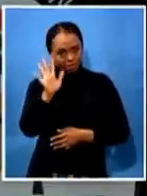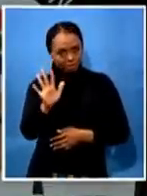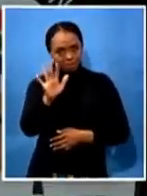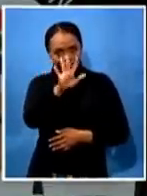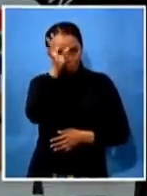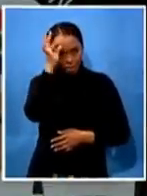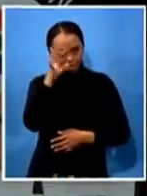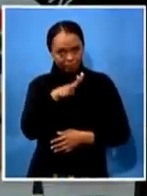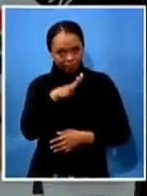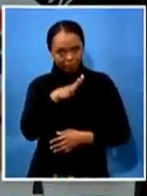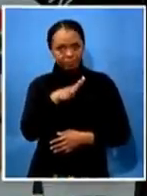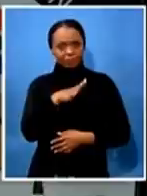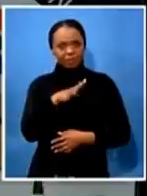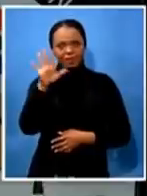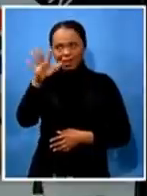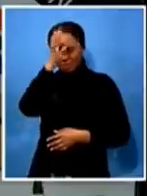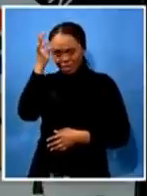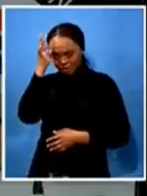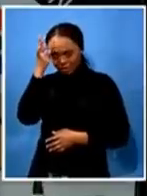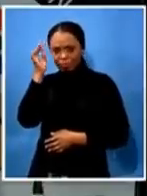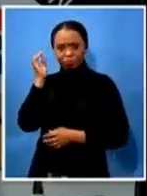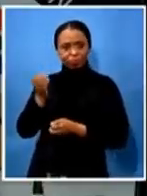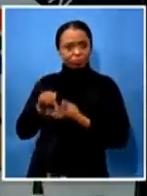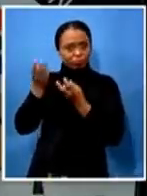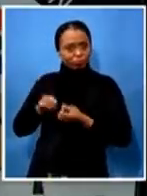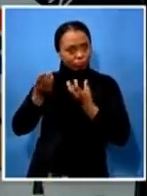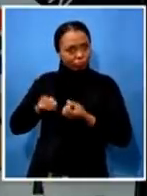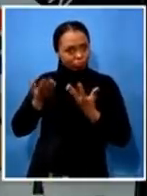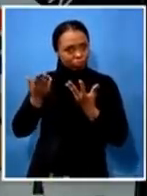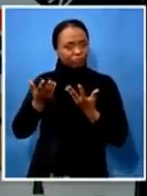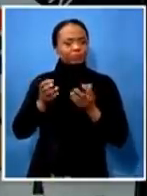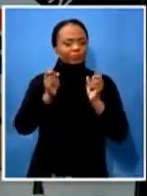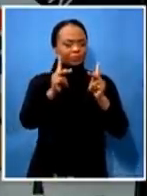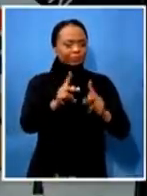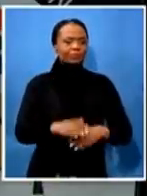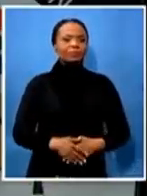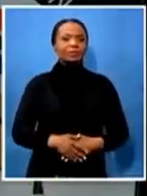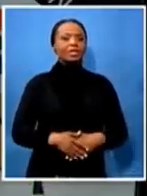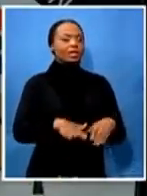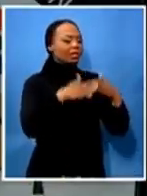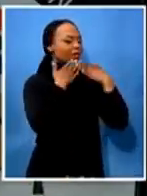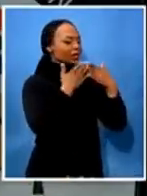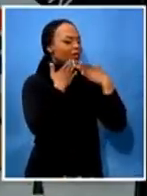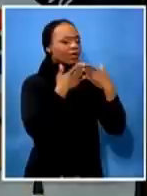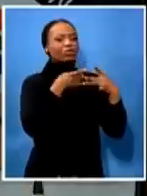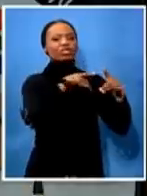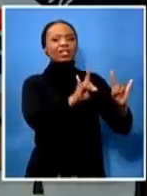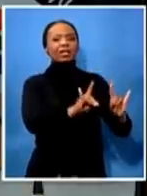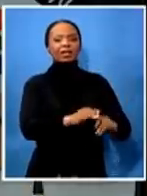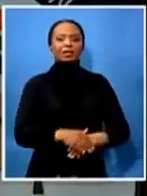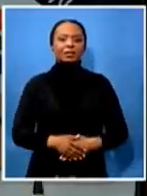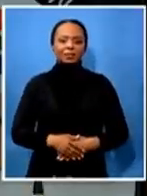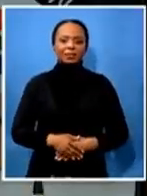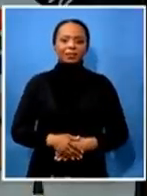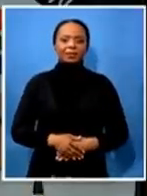you may go ahead thank you very much chairperson and thanks for your consideration also for